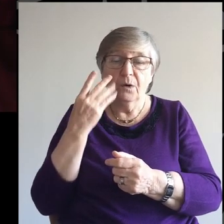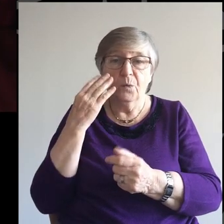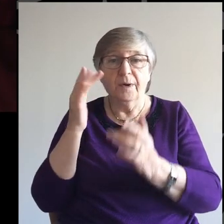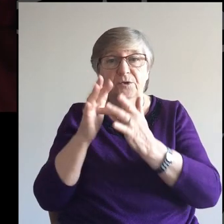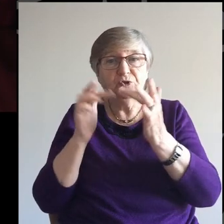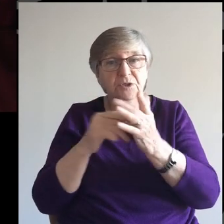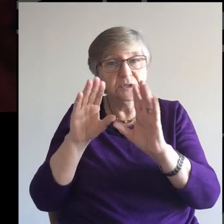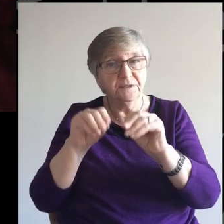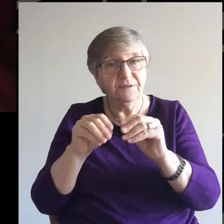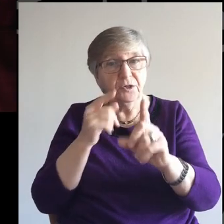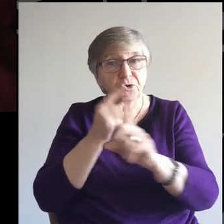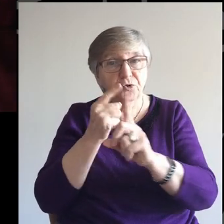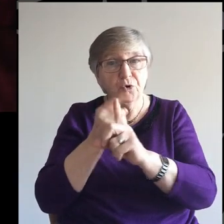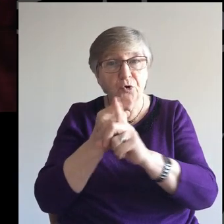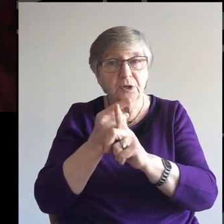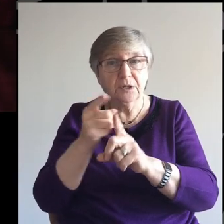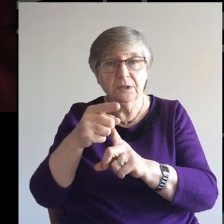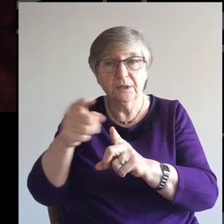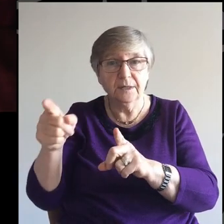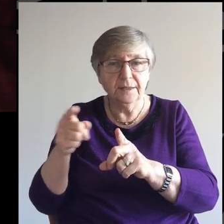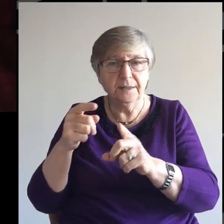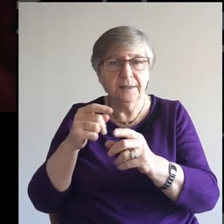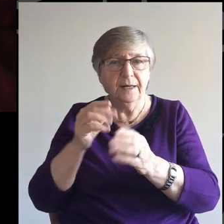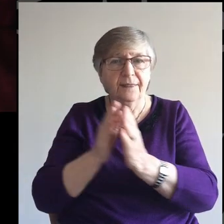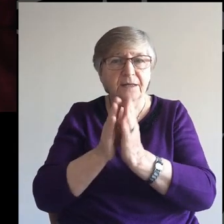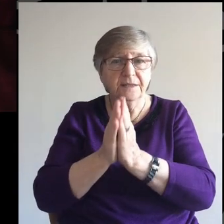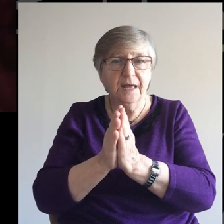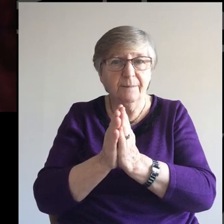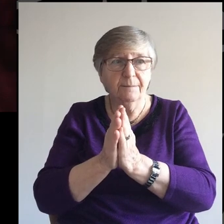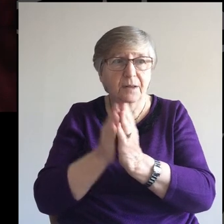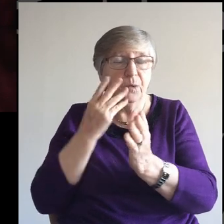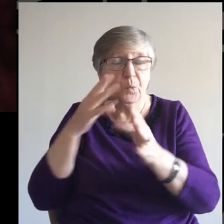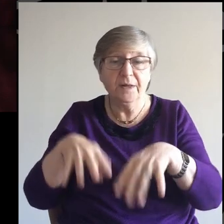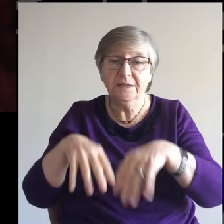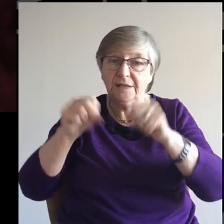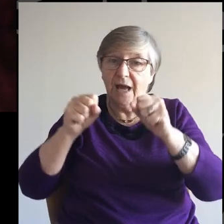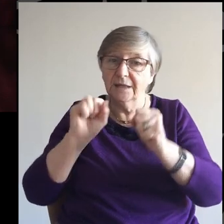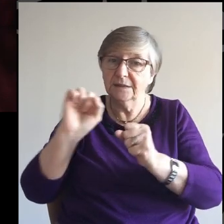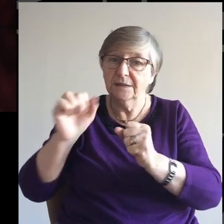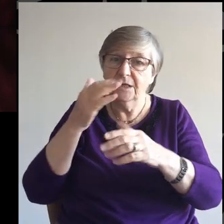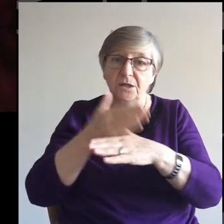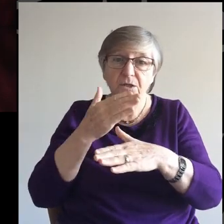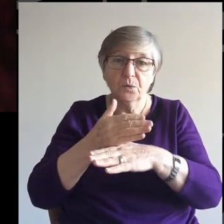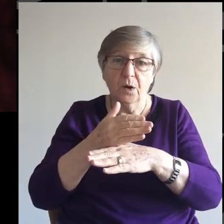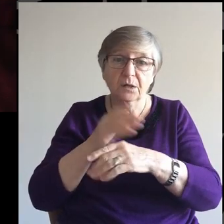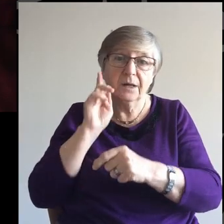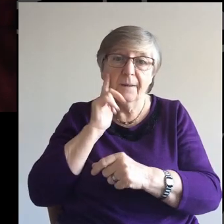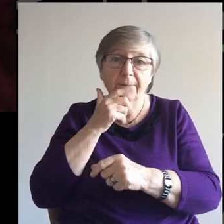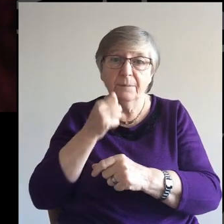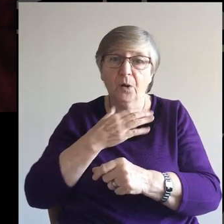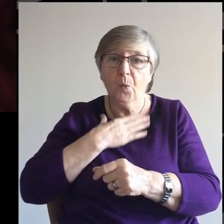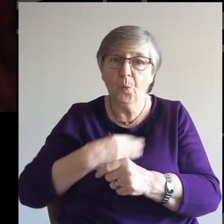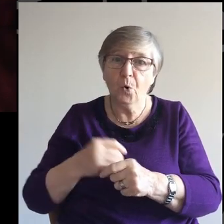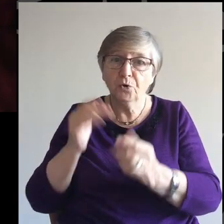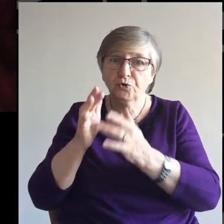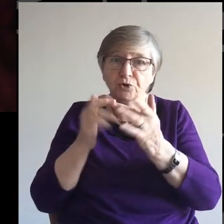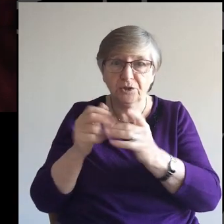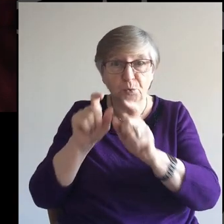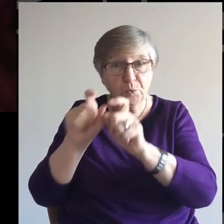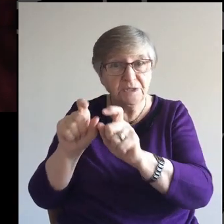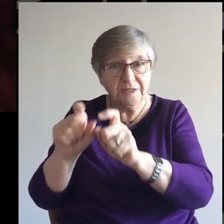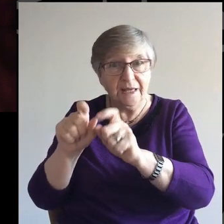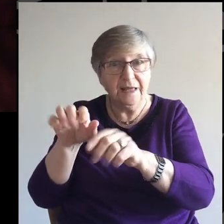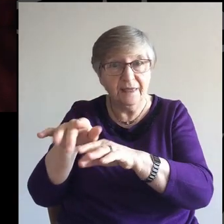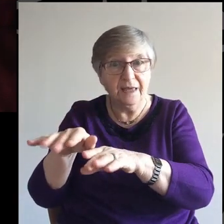spoken to Nazareth at the synagogue and after he's begun his ministry, people were wanting Jesus to stay